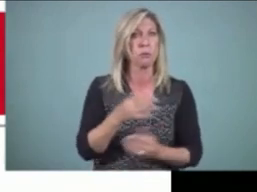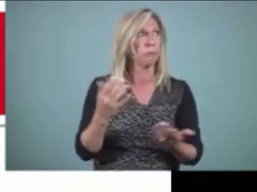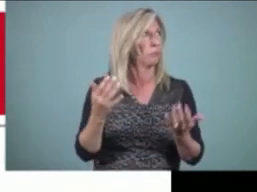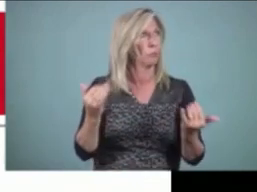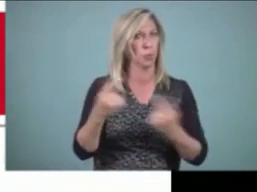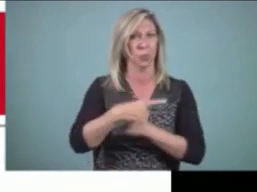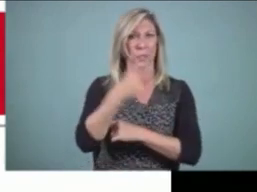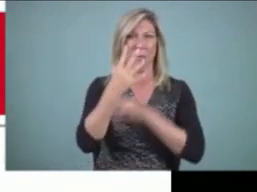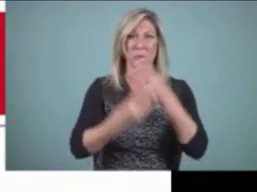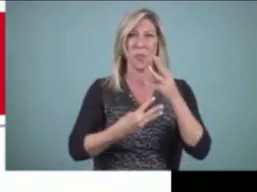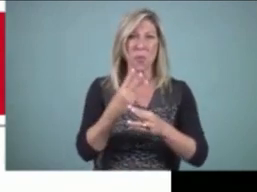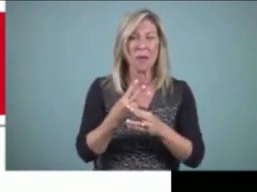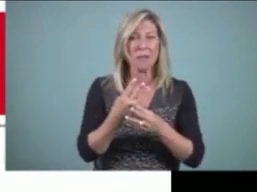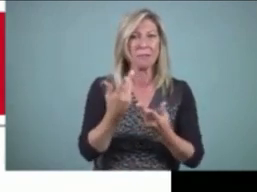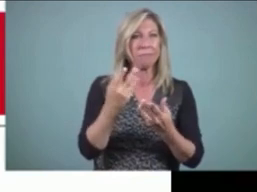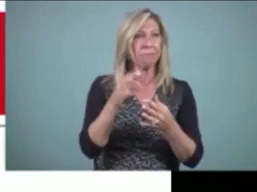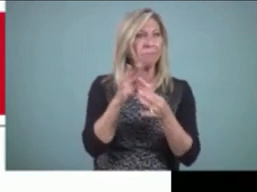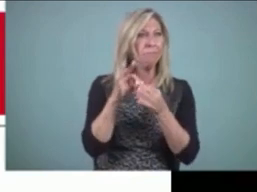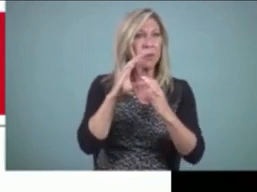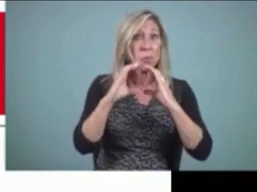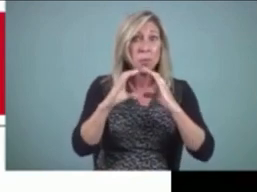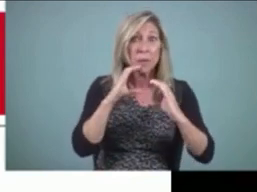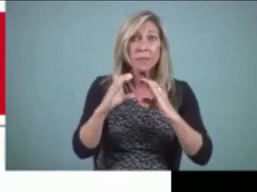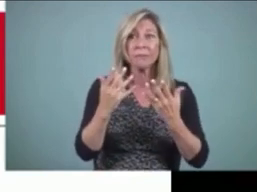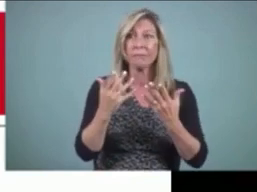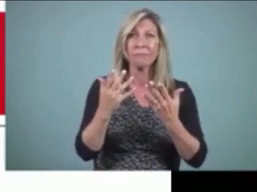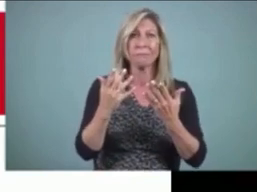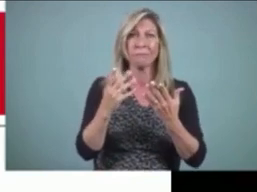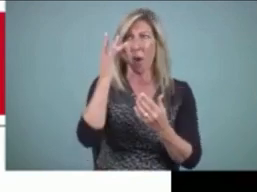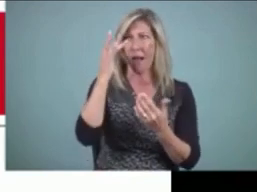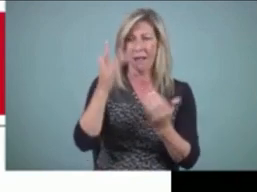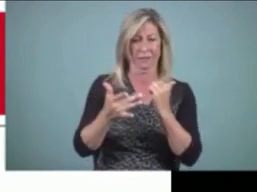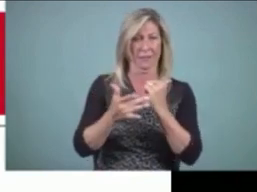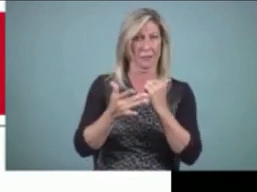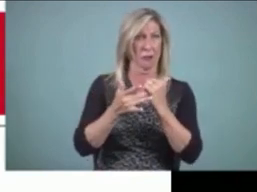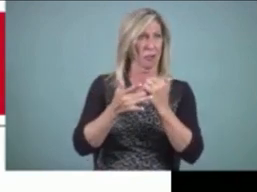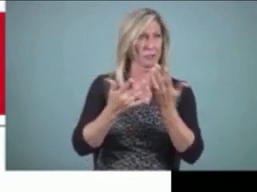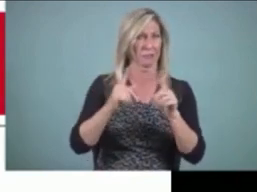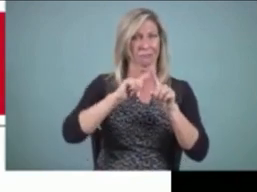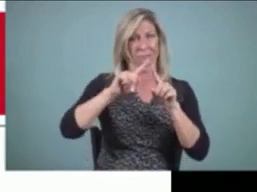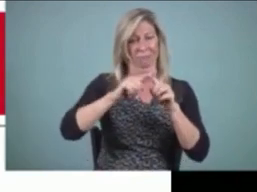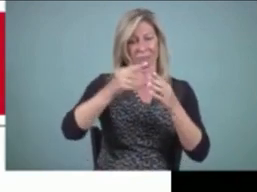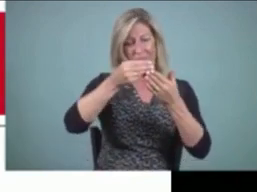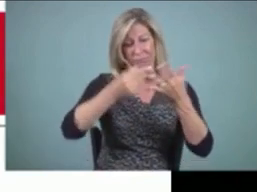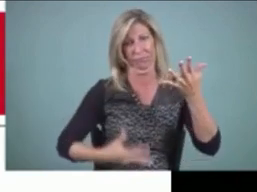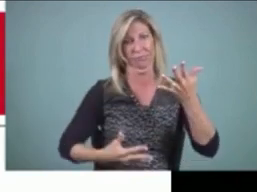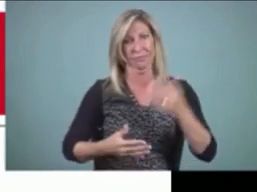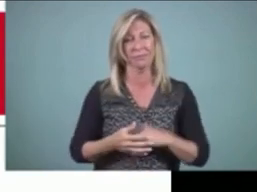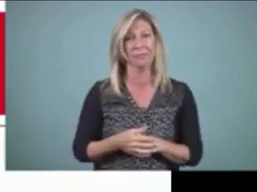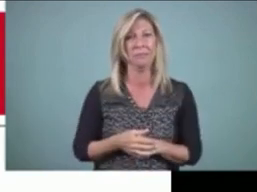current context of communicating through all the technologies that we have. Next slide.